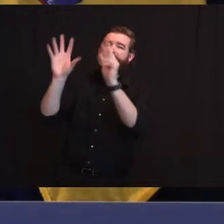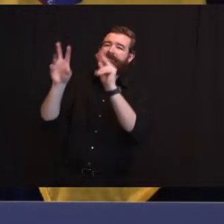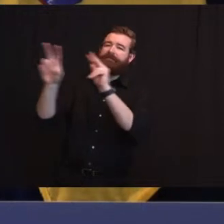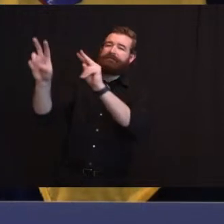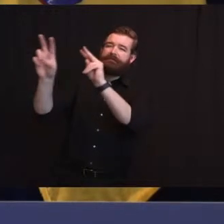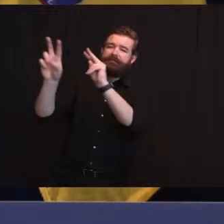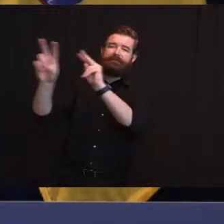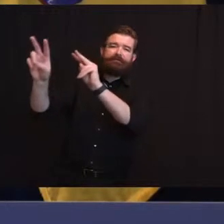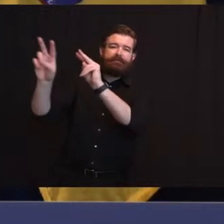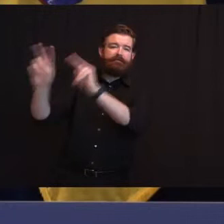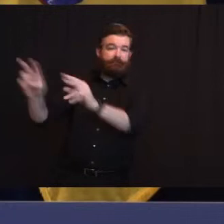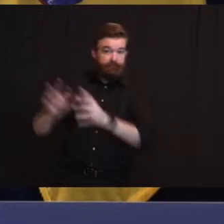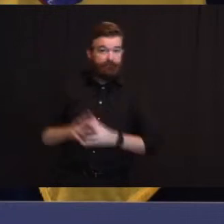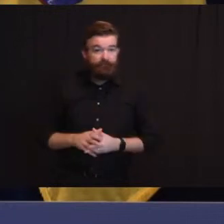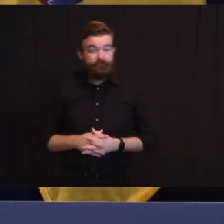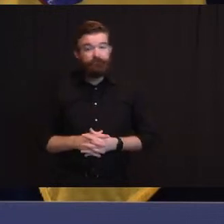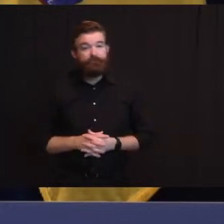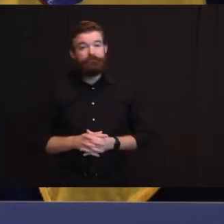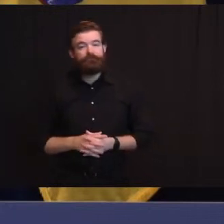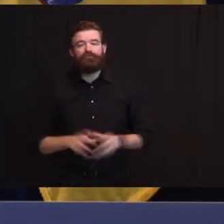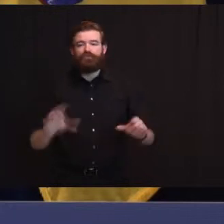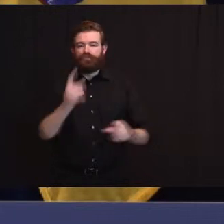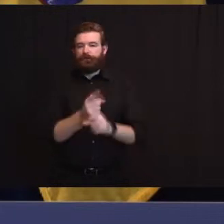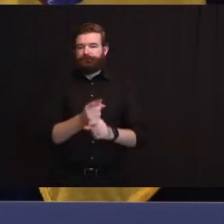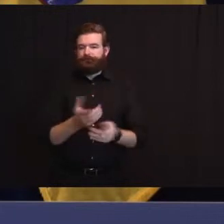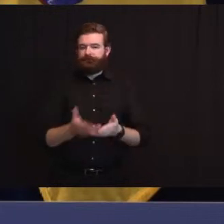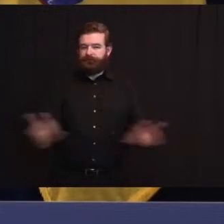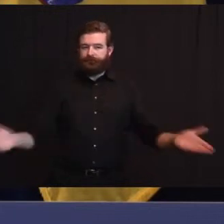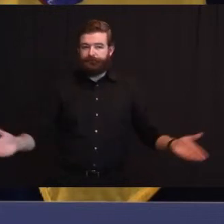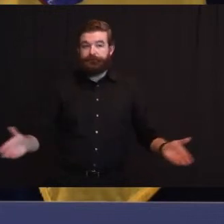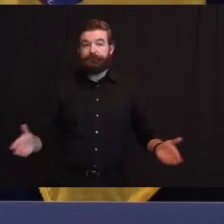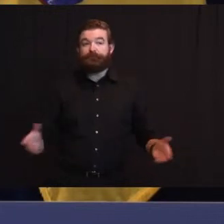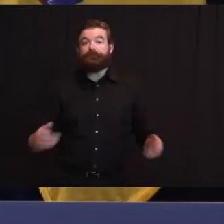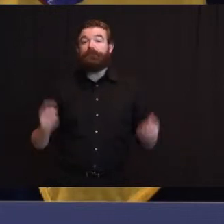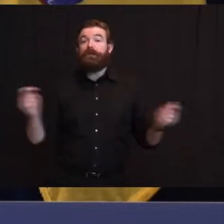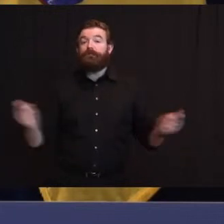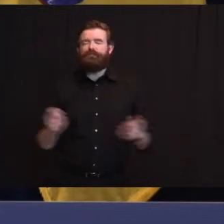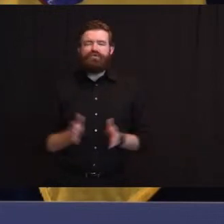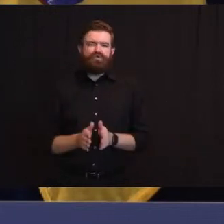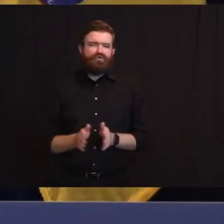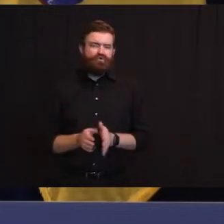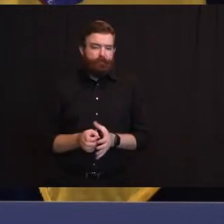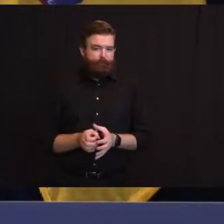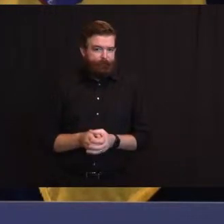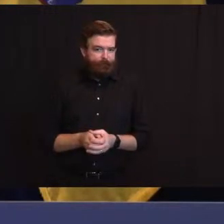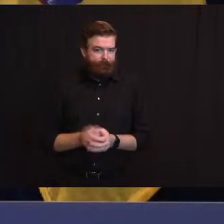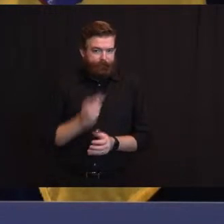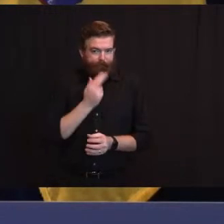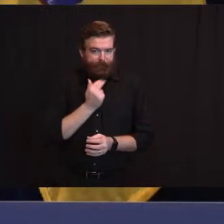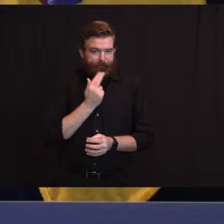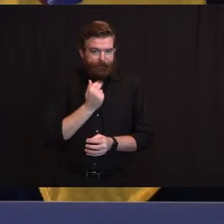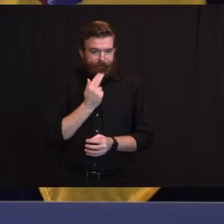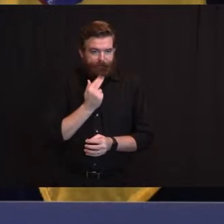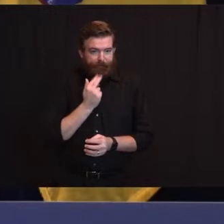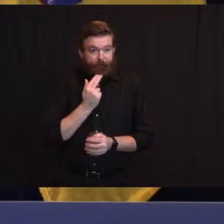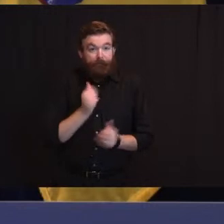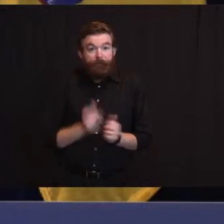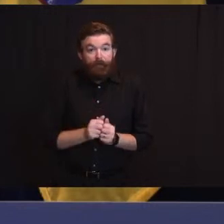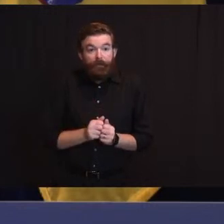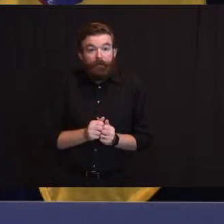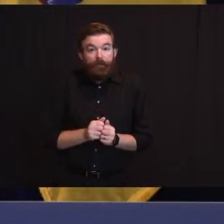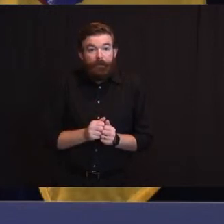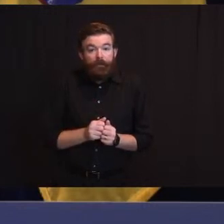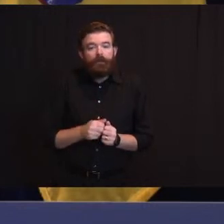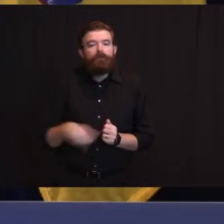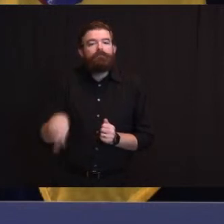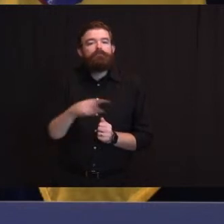Eve please God do the right thing stay small stay within folks that you've been with if it's going to be anything beyond